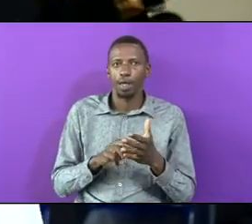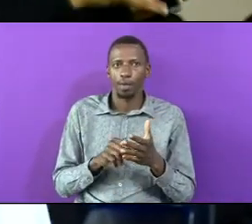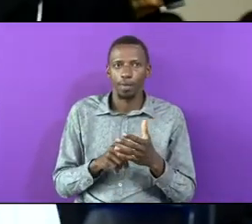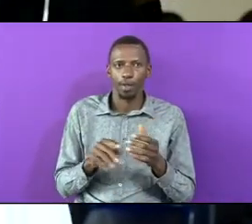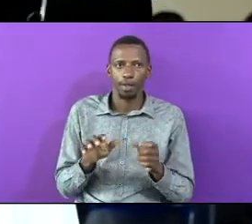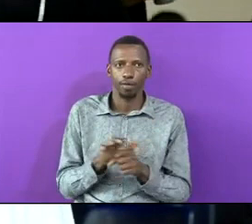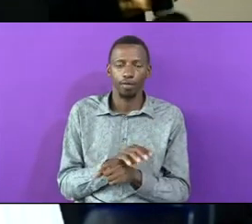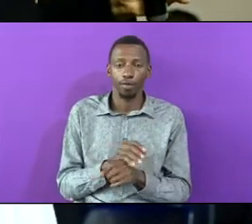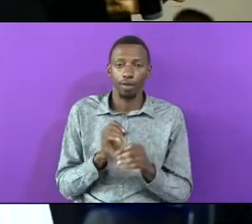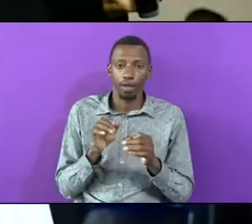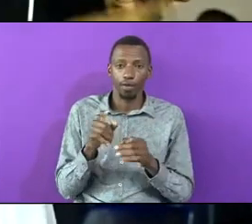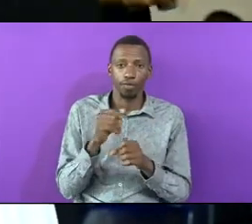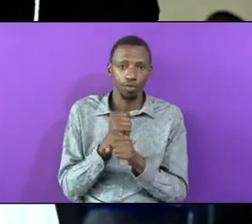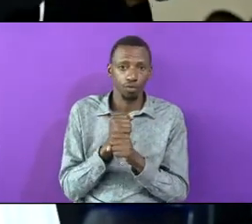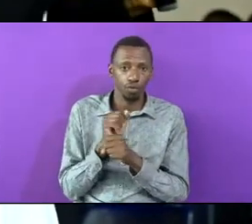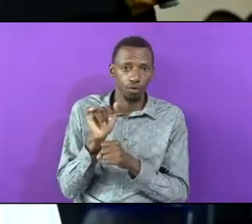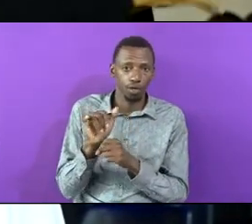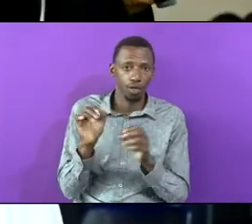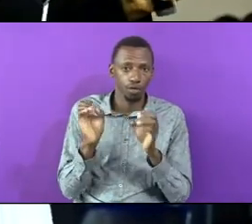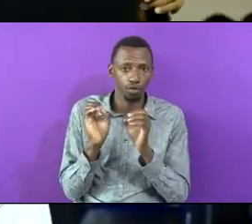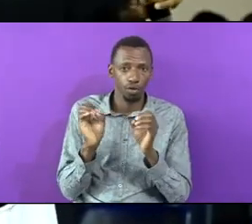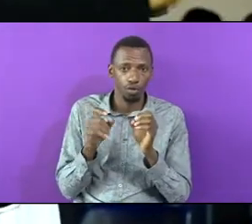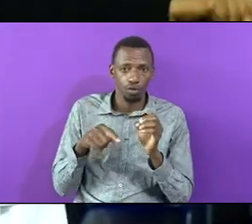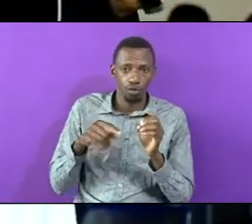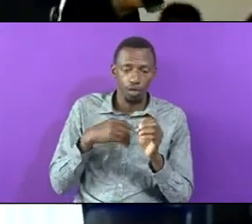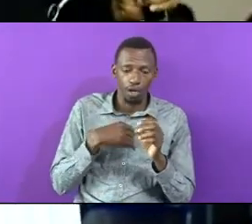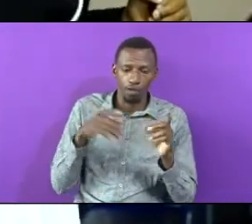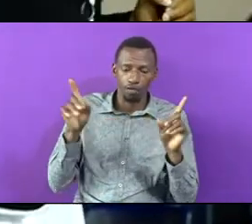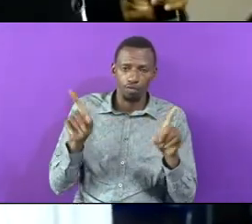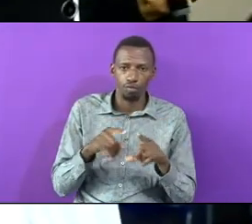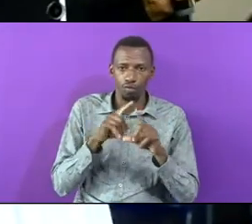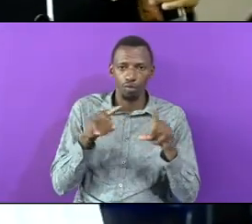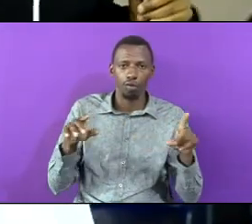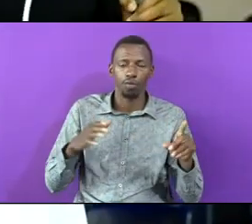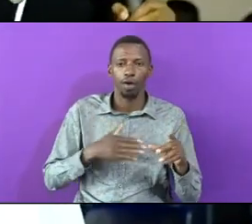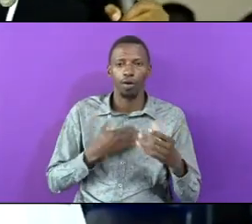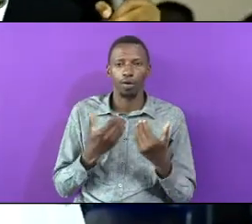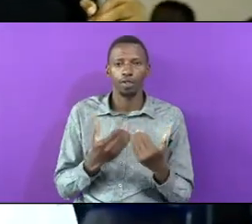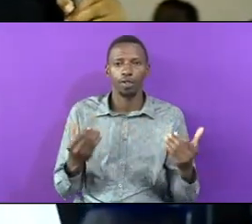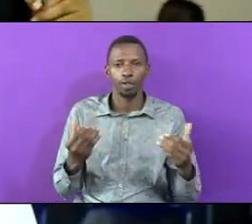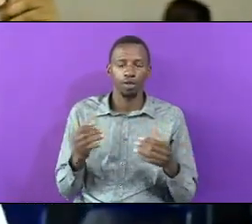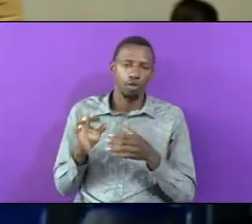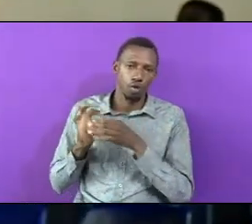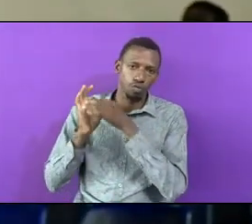If If Don't Do That We Have Robbed Our Children Of Inheritance